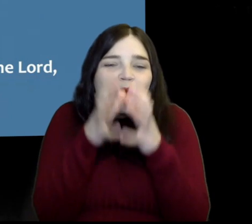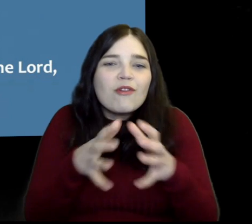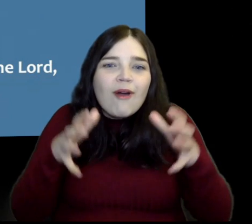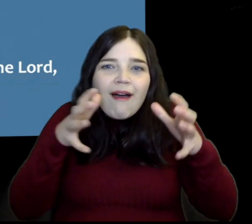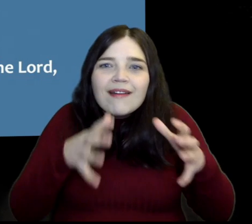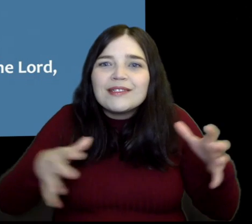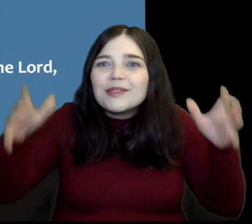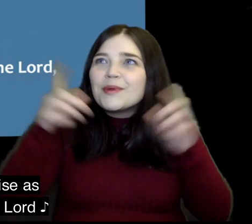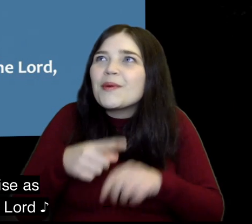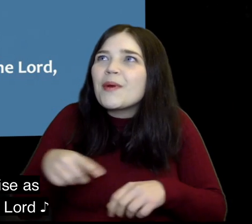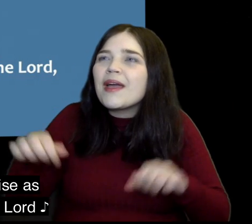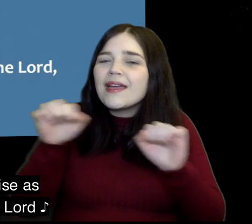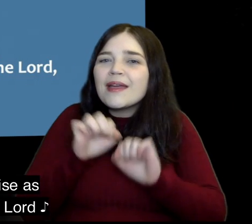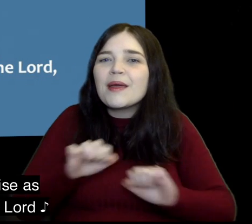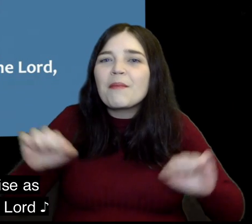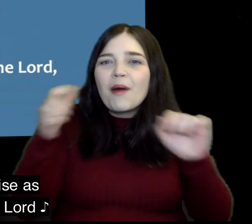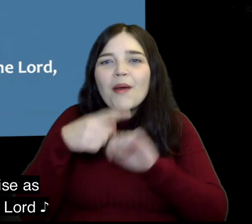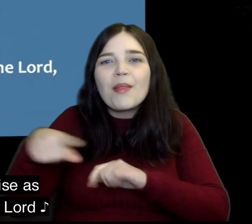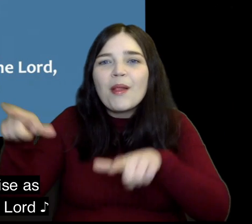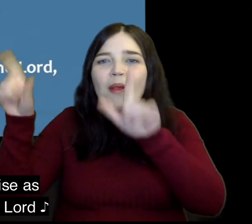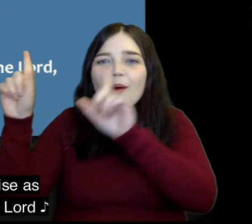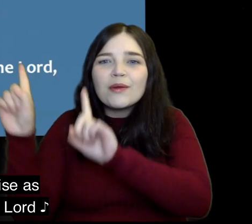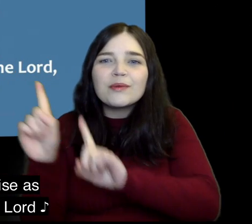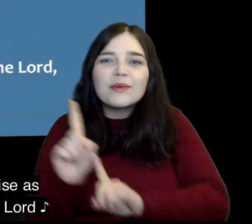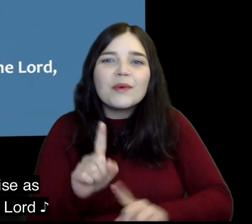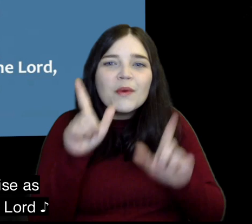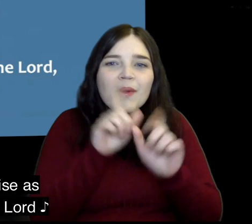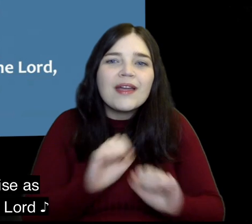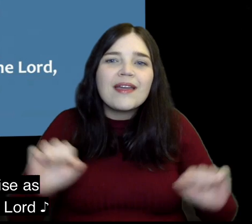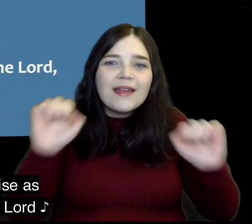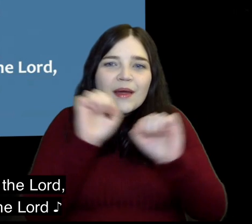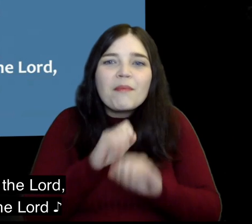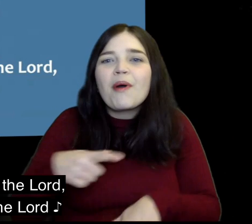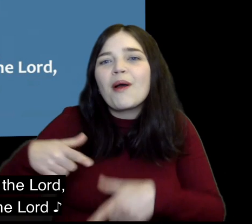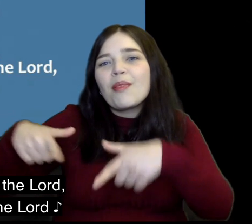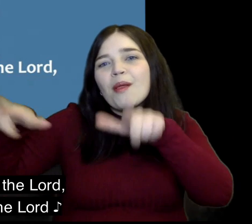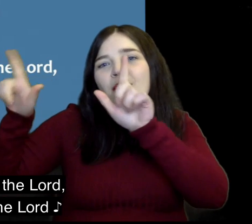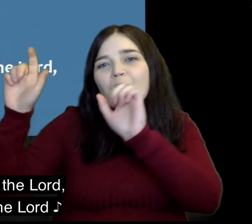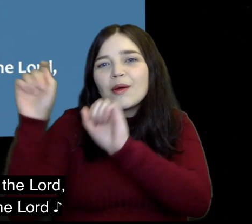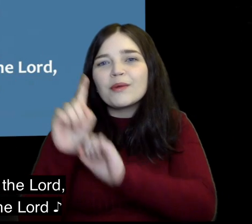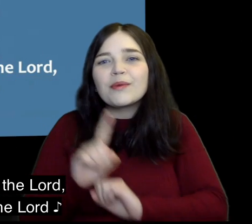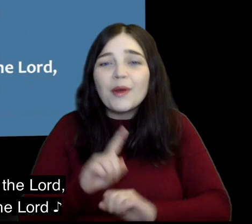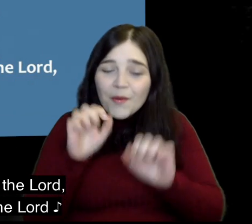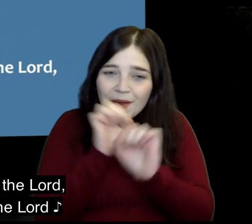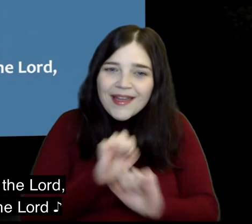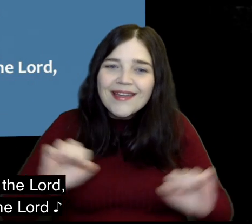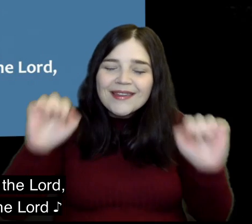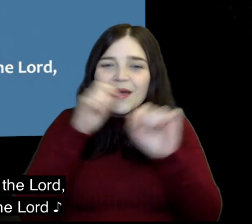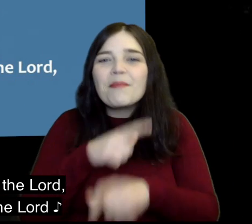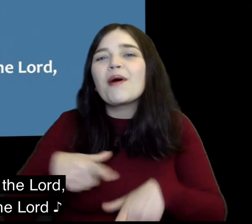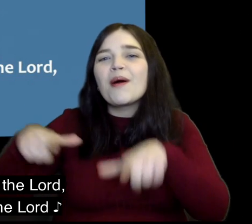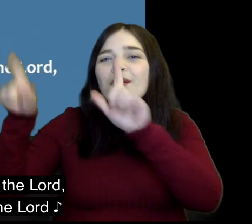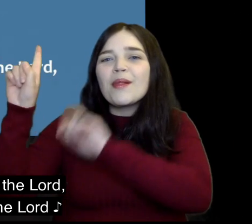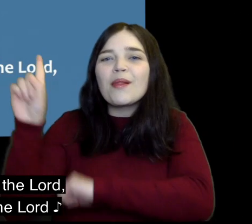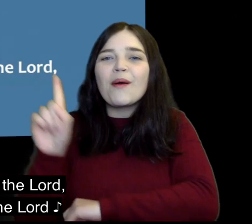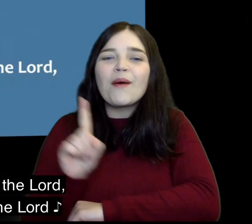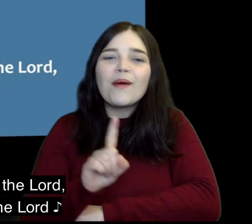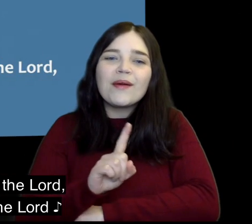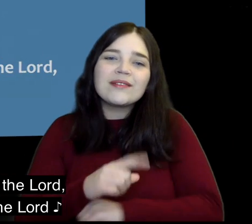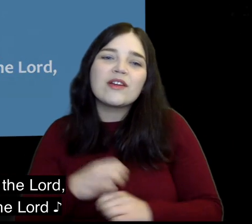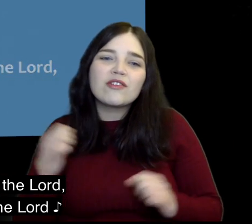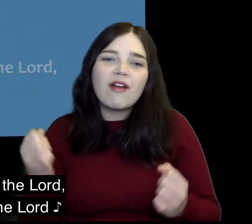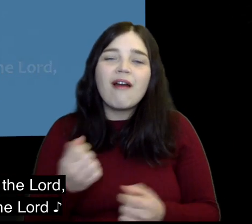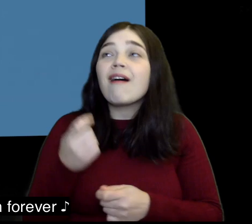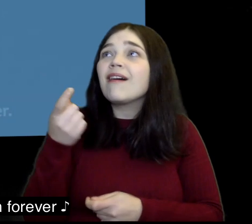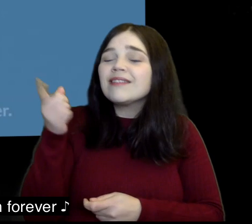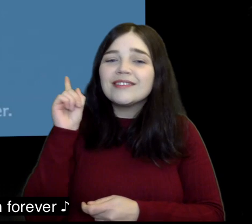Lord, it will Strength will rise as we wait Upon the Lord, they will wait Upon the they will wait